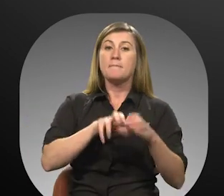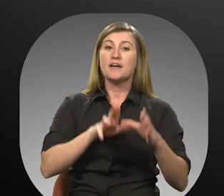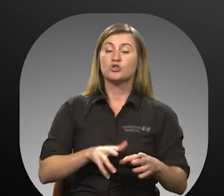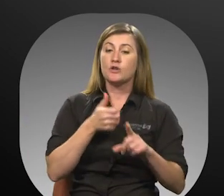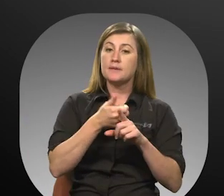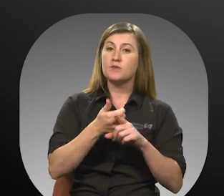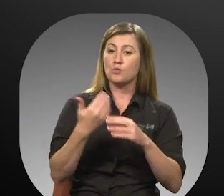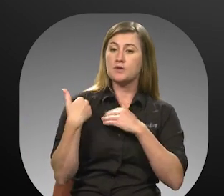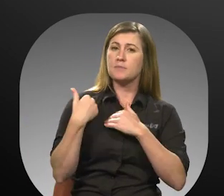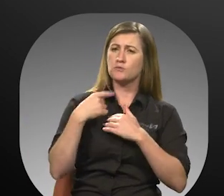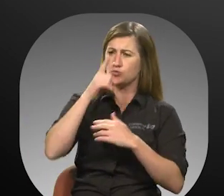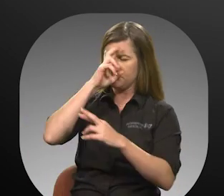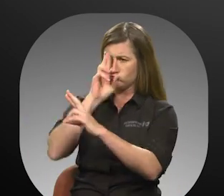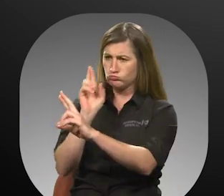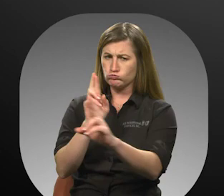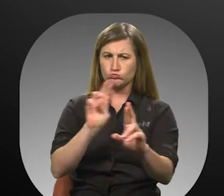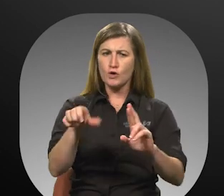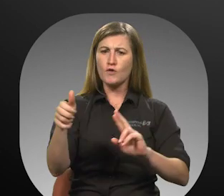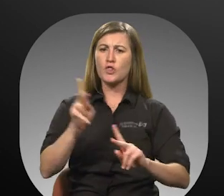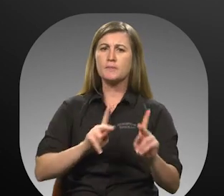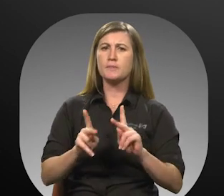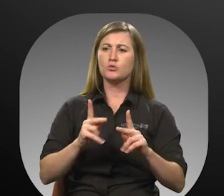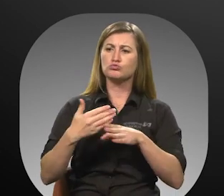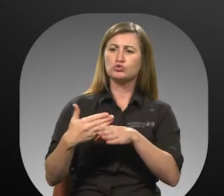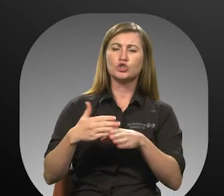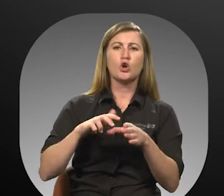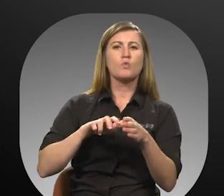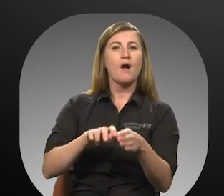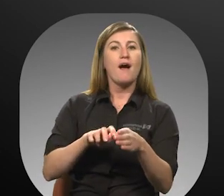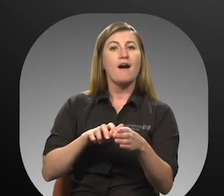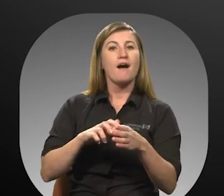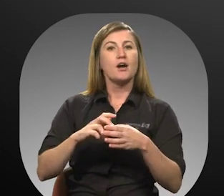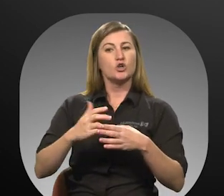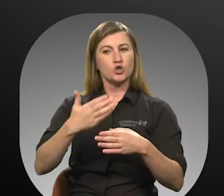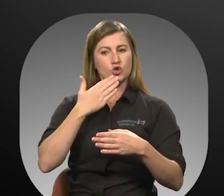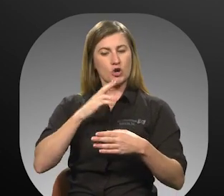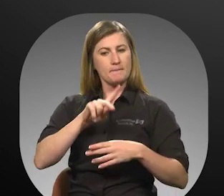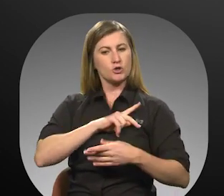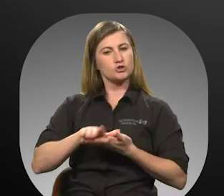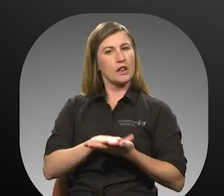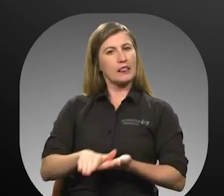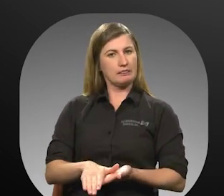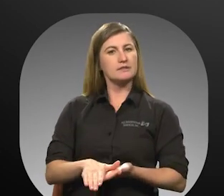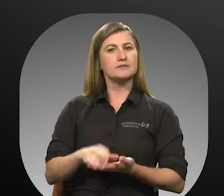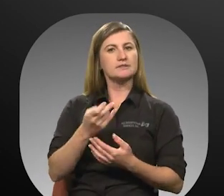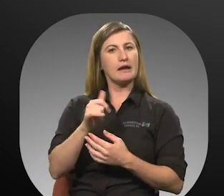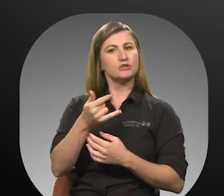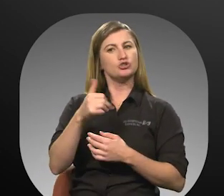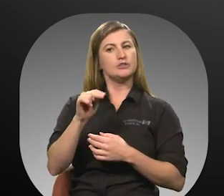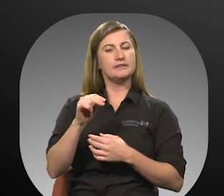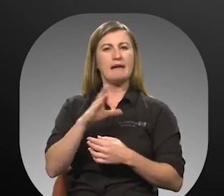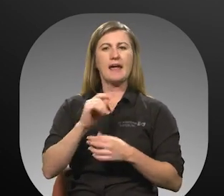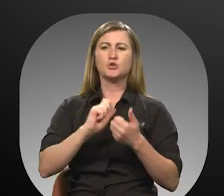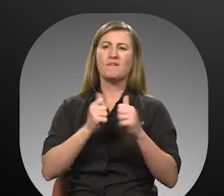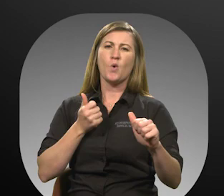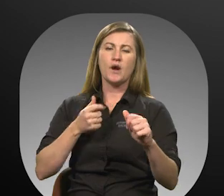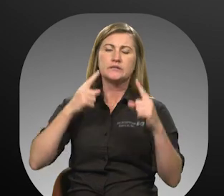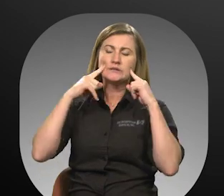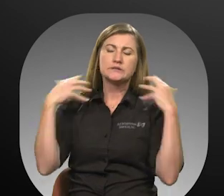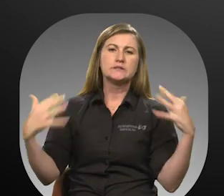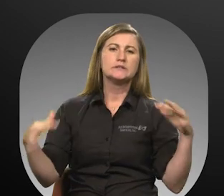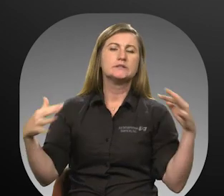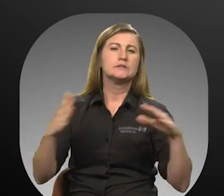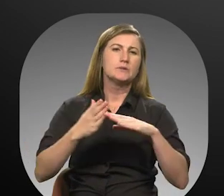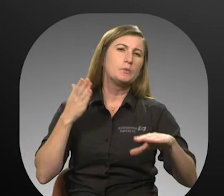for being considerate of other passengers in sharing rides, 11. Practicing good personal hygiene and to refrain from excessive noise,